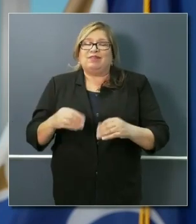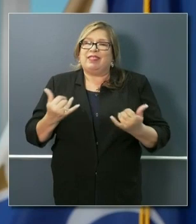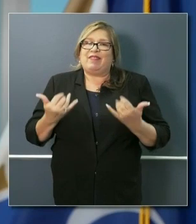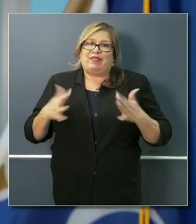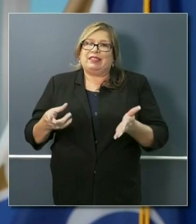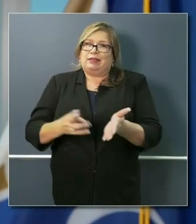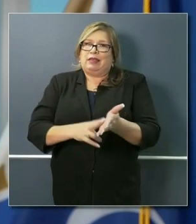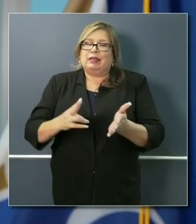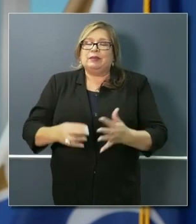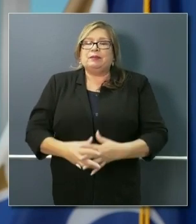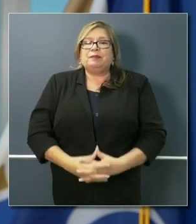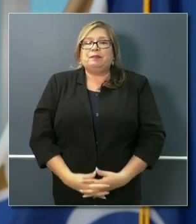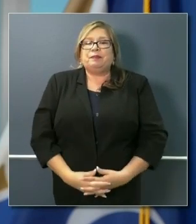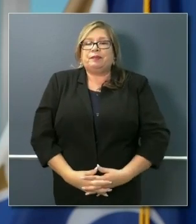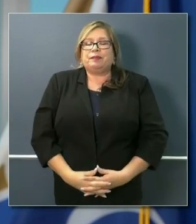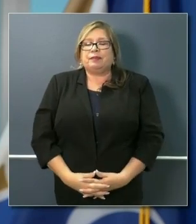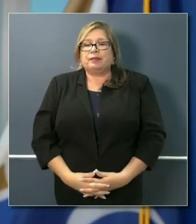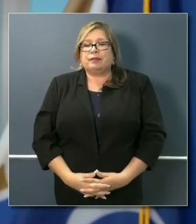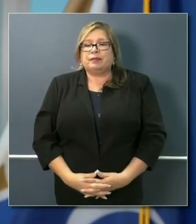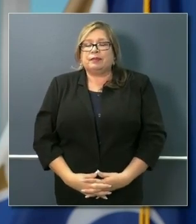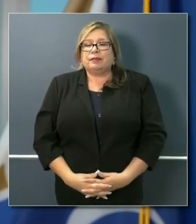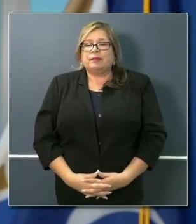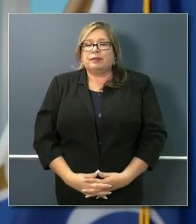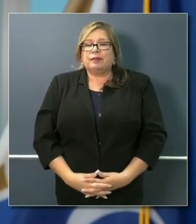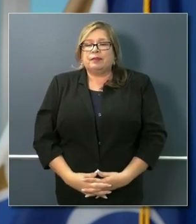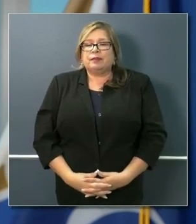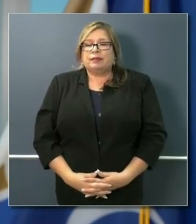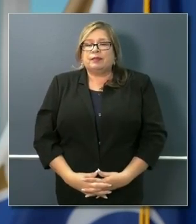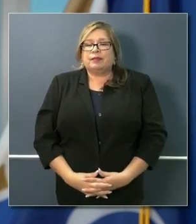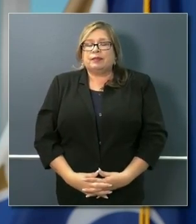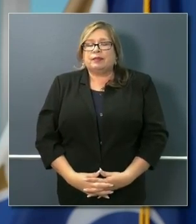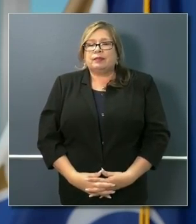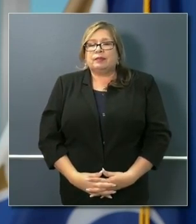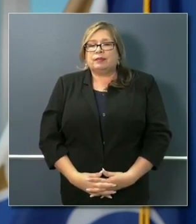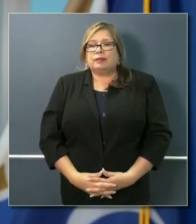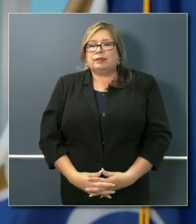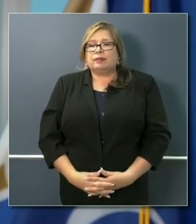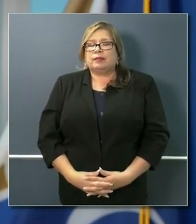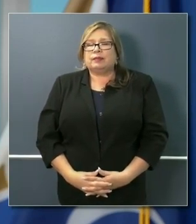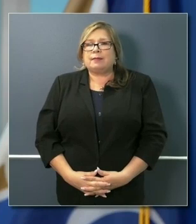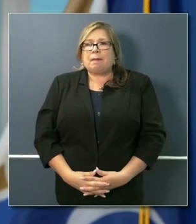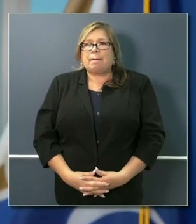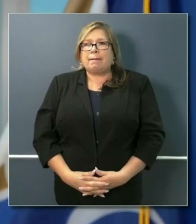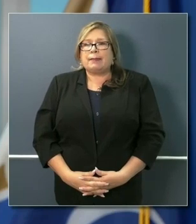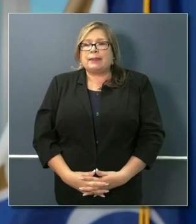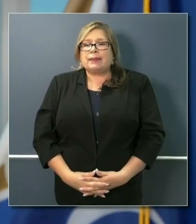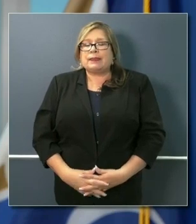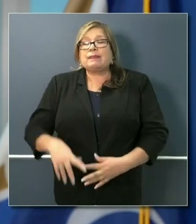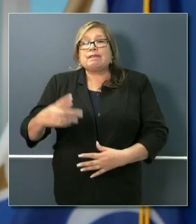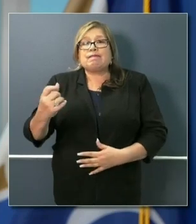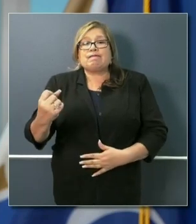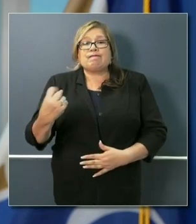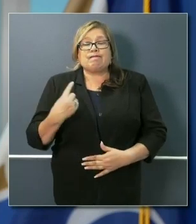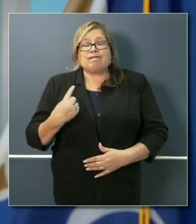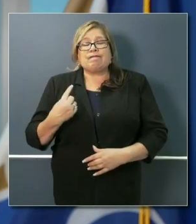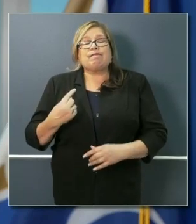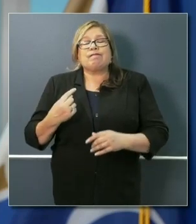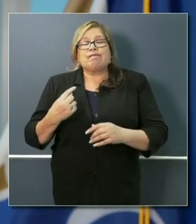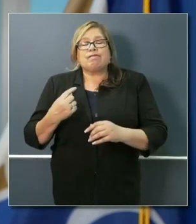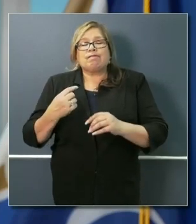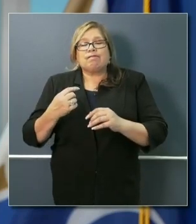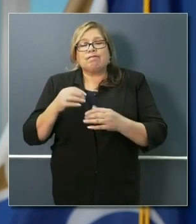Hi, Governor. Thank you so much for taking my question. I'm wondering if yesterday during your school's update,